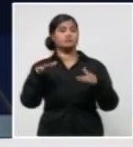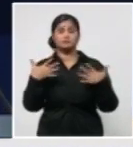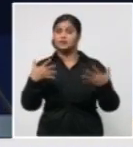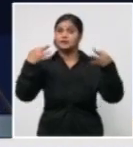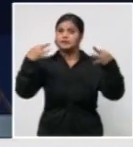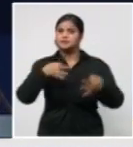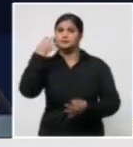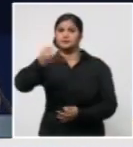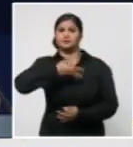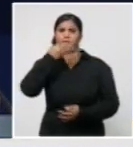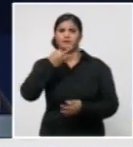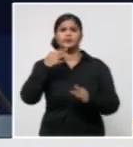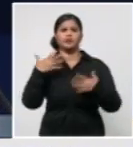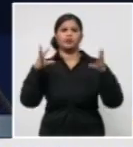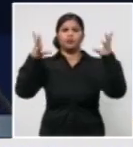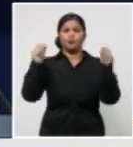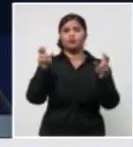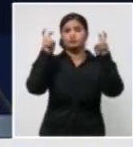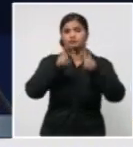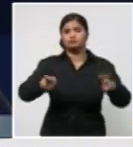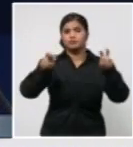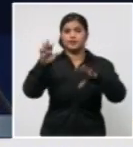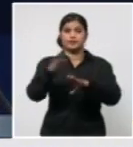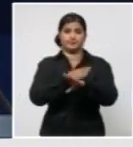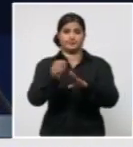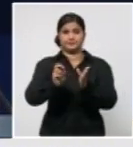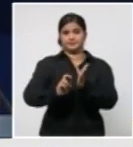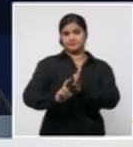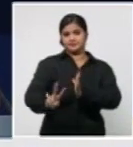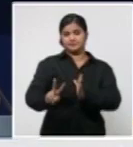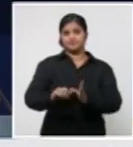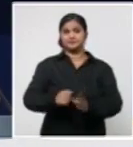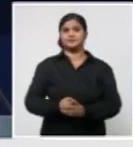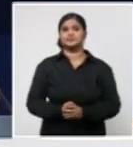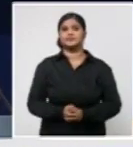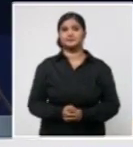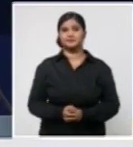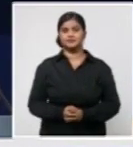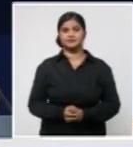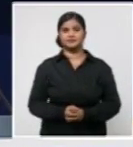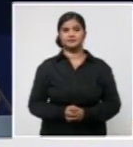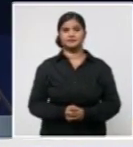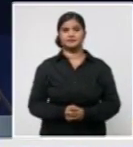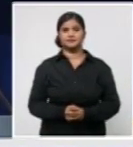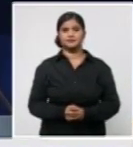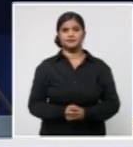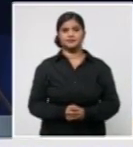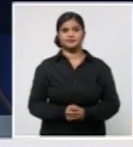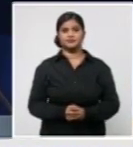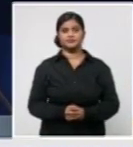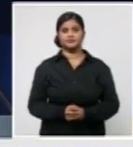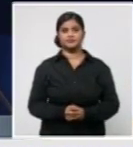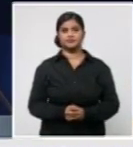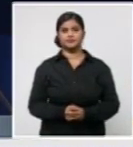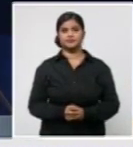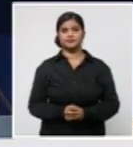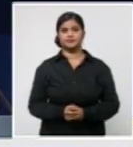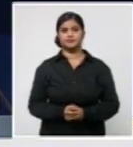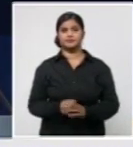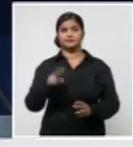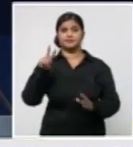patient remains in a serious condition. This patient is from Havana and is admitted at the Salvador Allende Hospital.